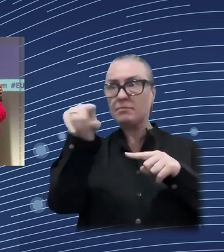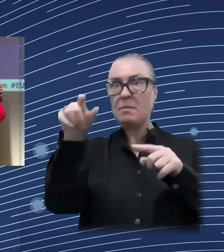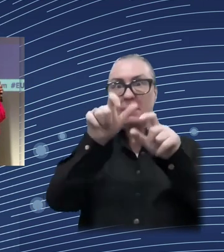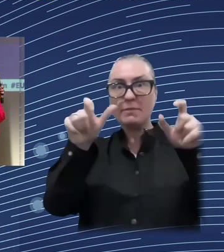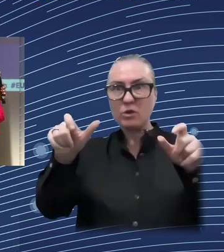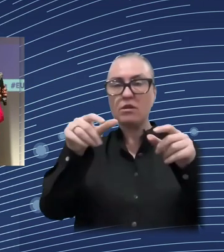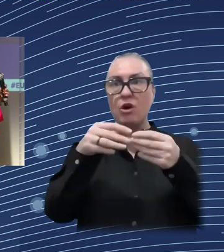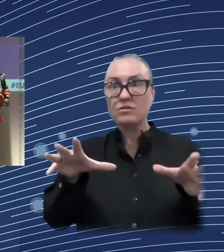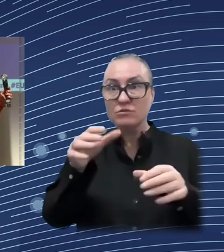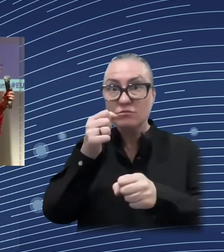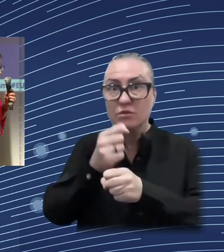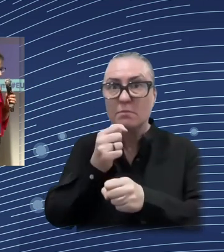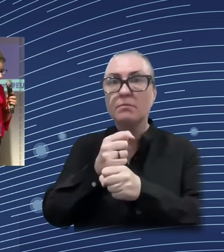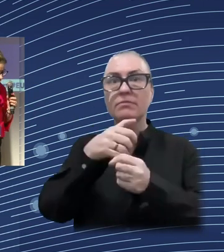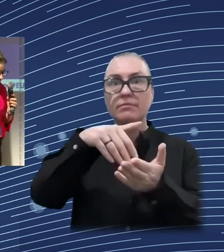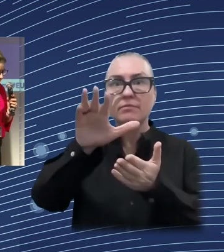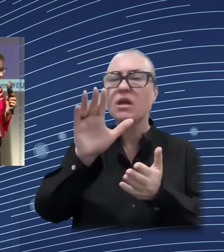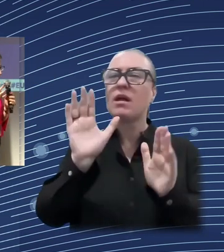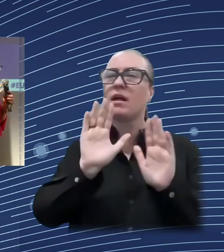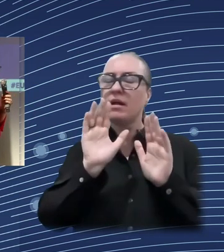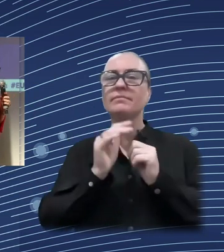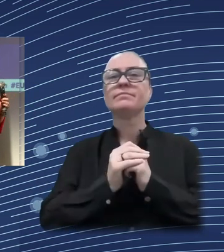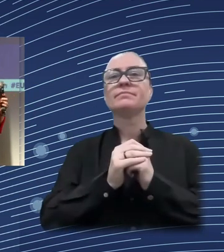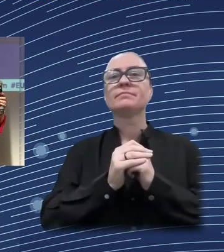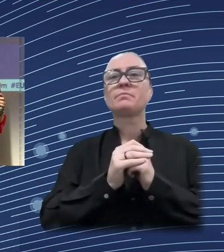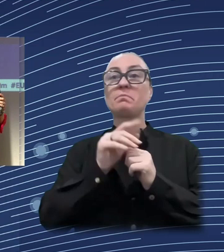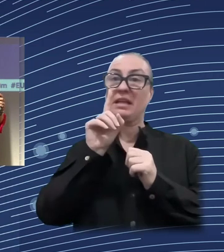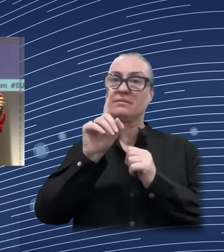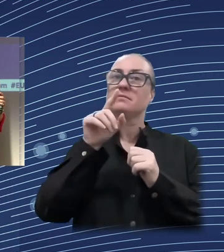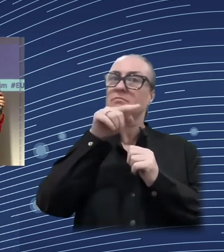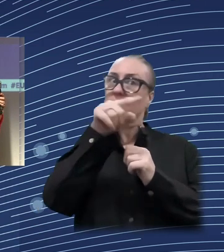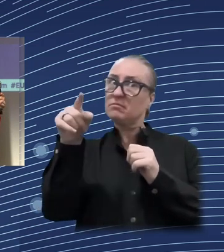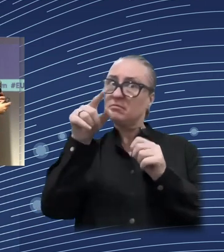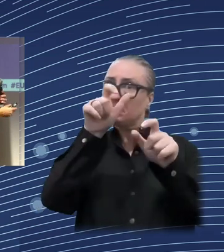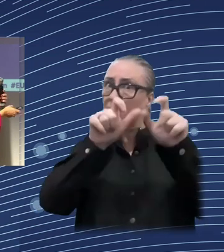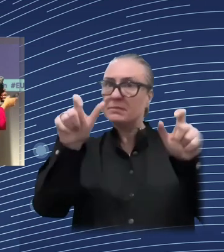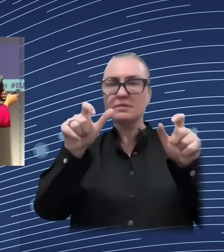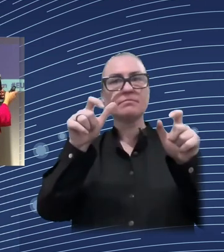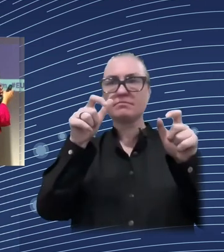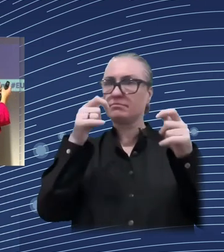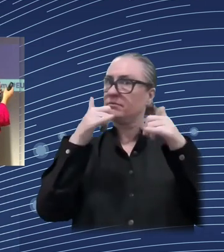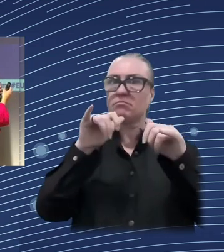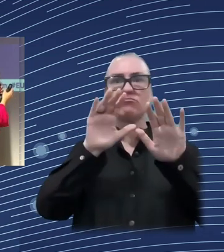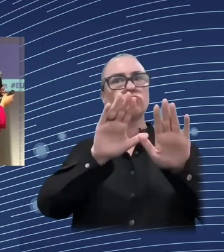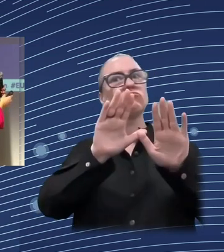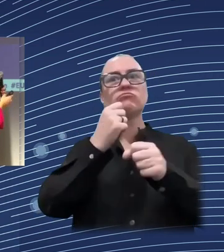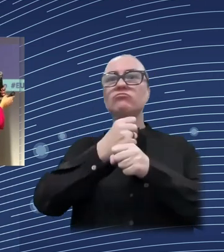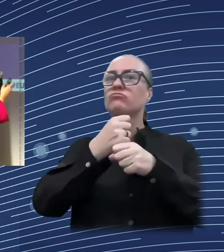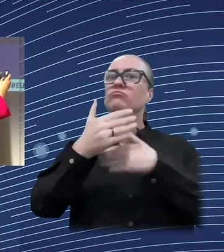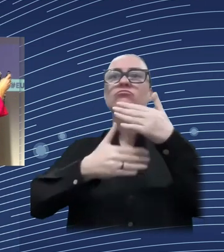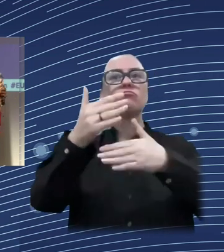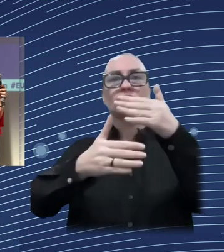2010. So, I think that there are some important questions that we need to ask.